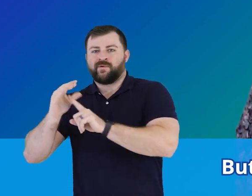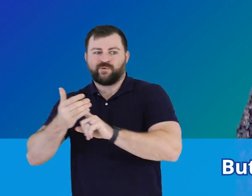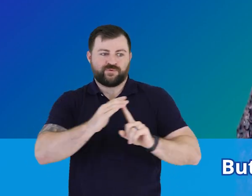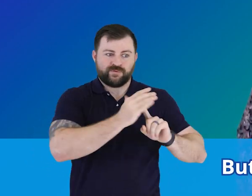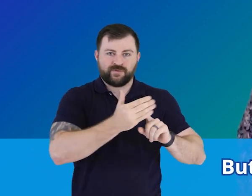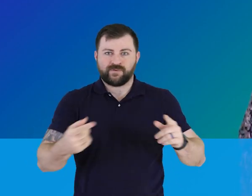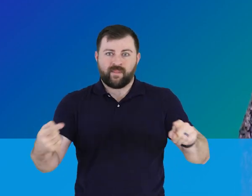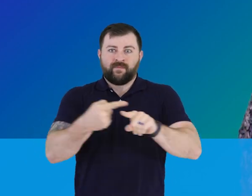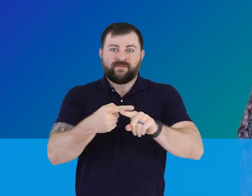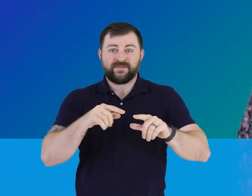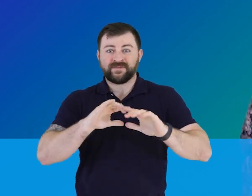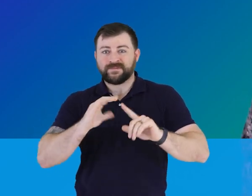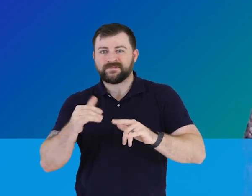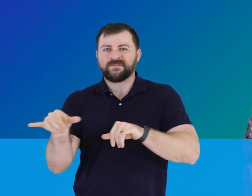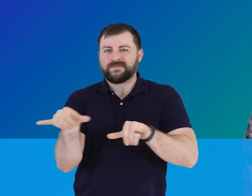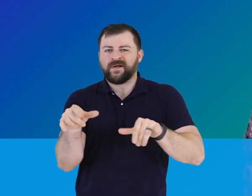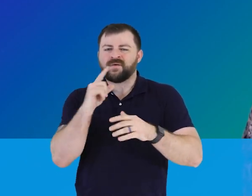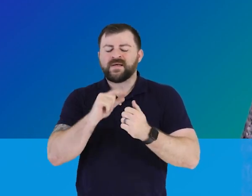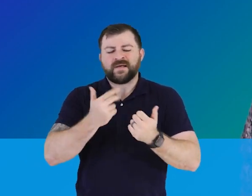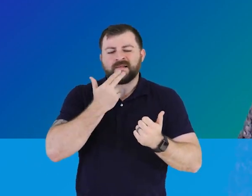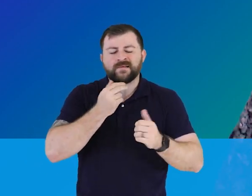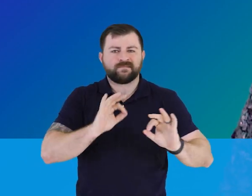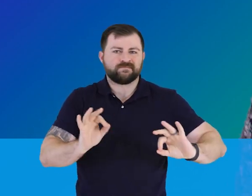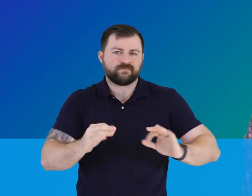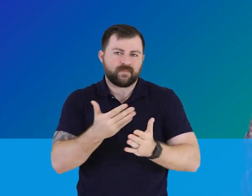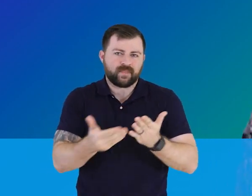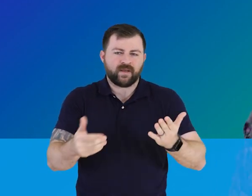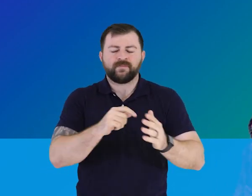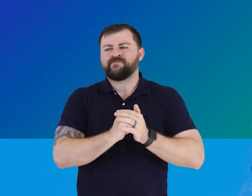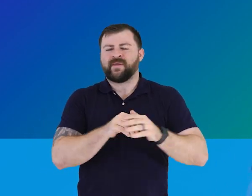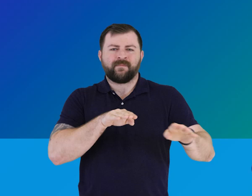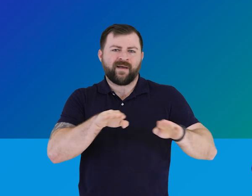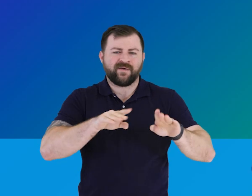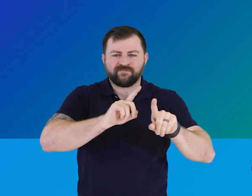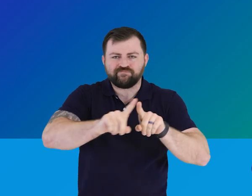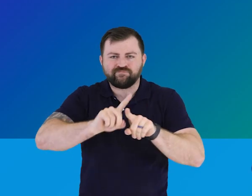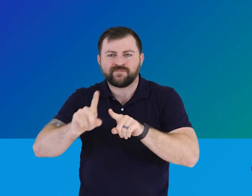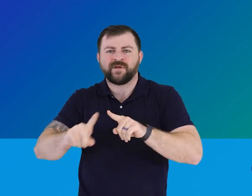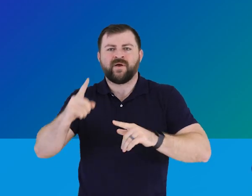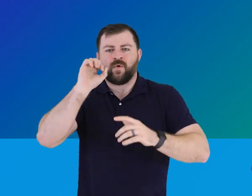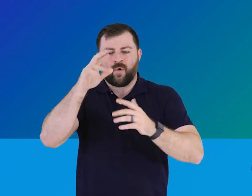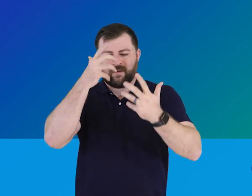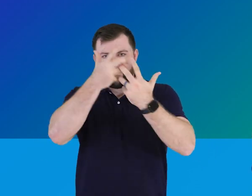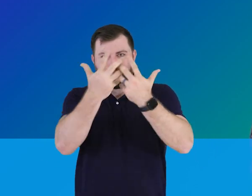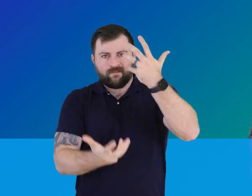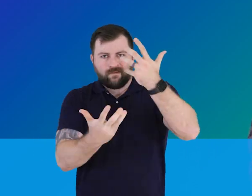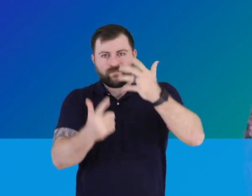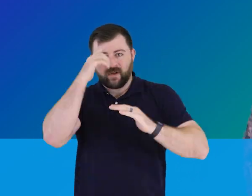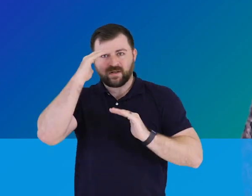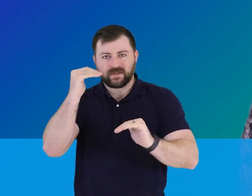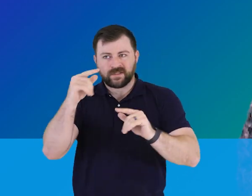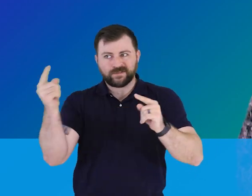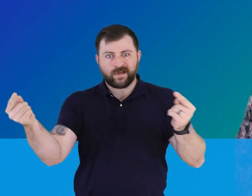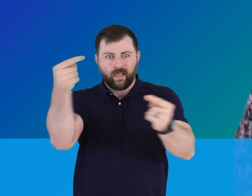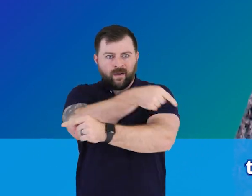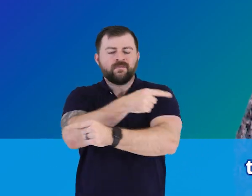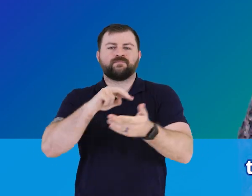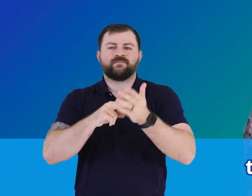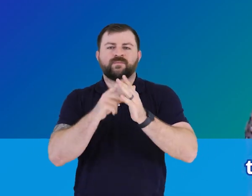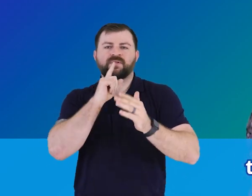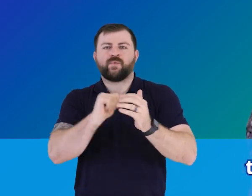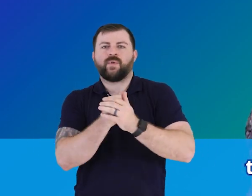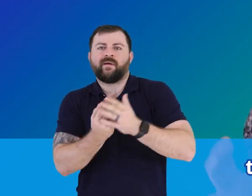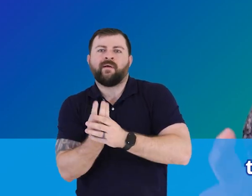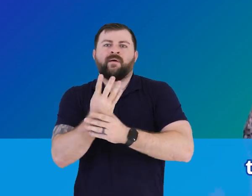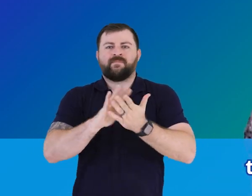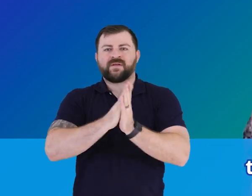situations it's often the small things, the unexpected behaviors or mismatch of expectations that don't get addressed that